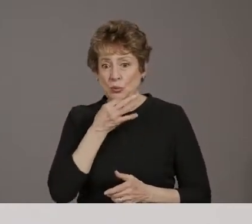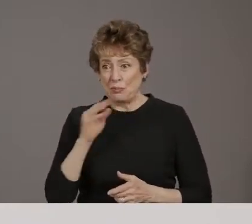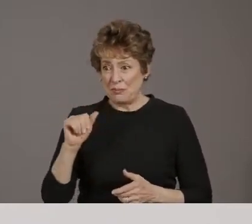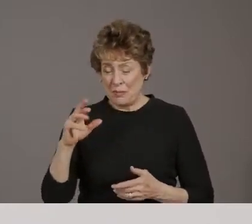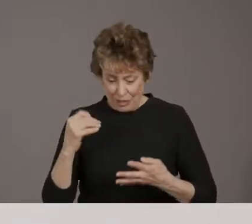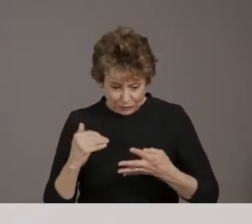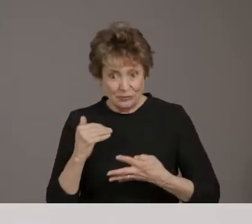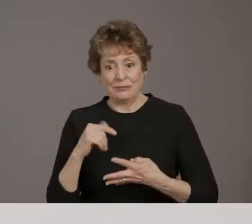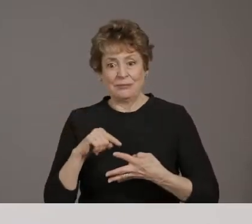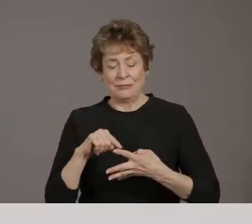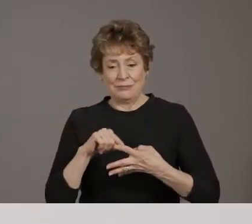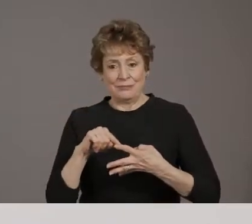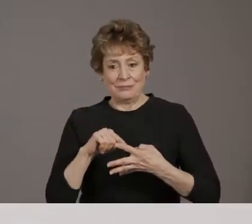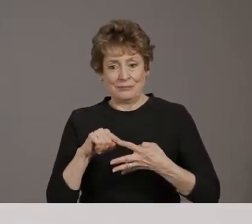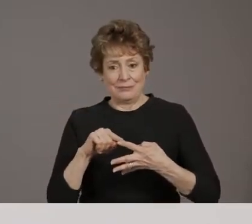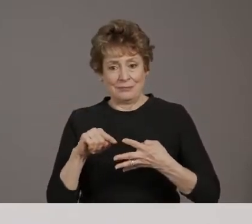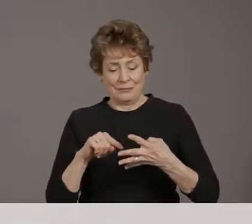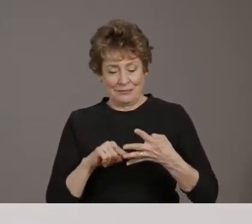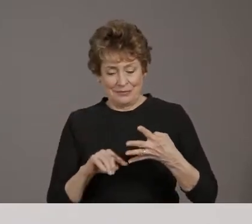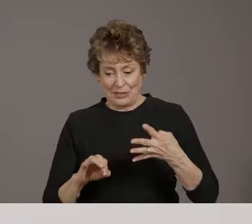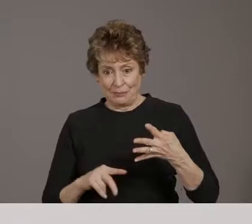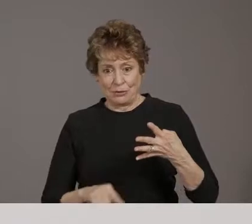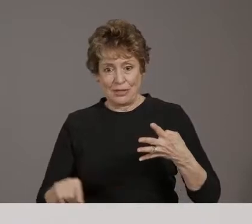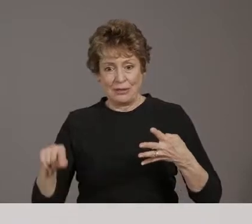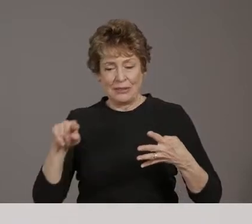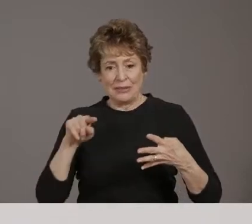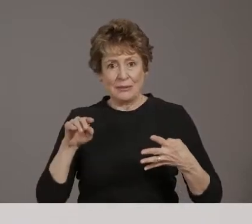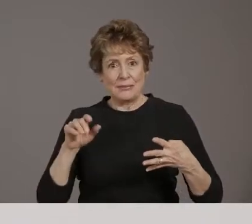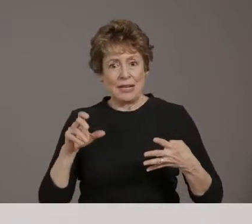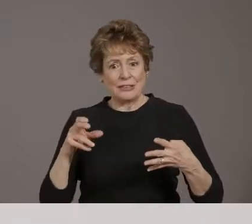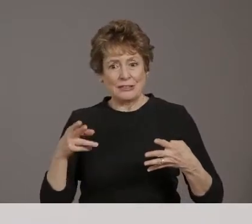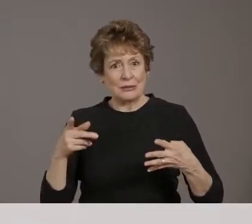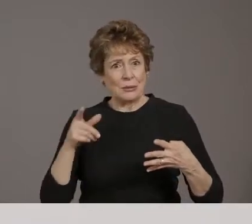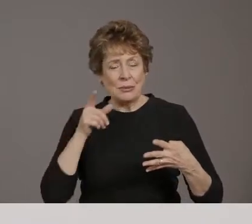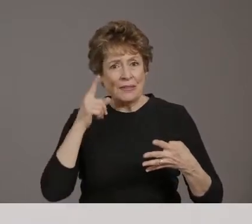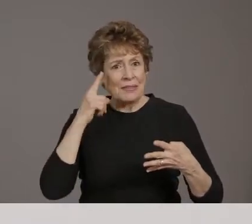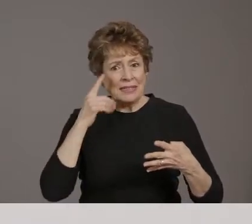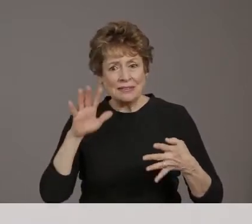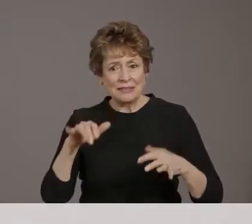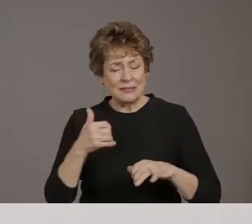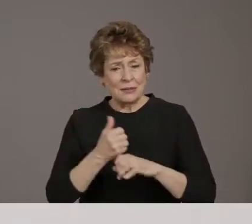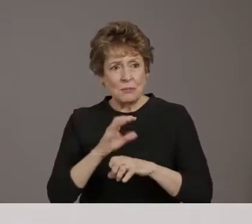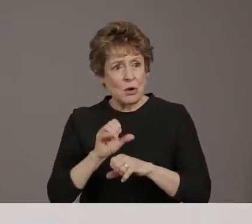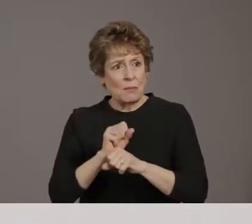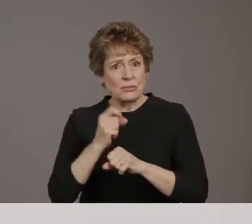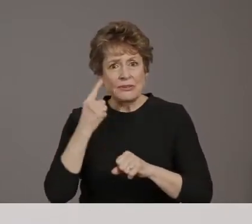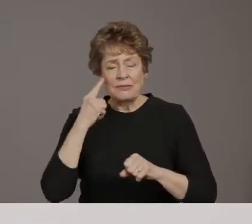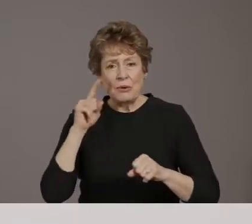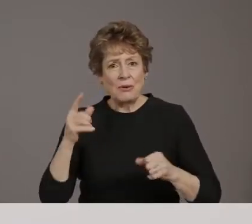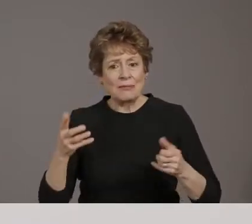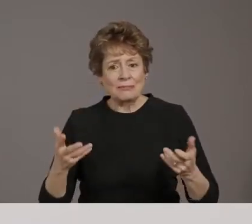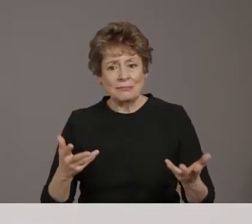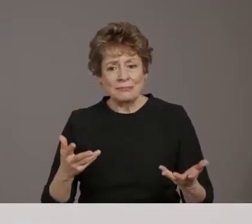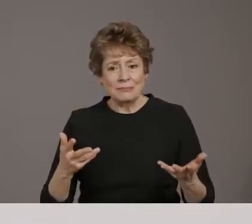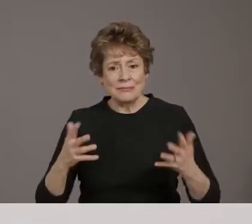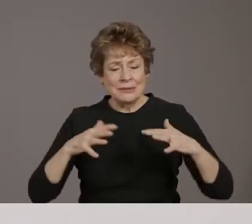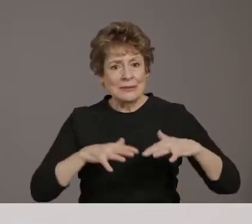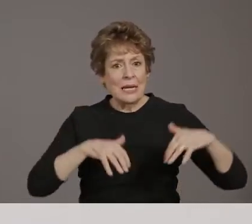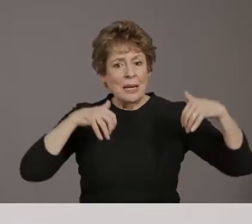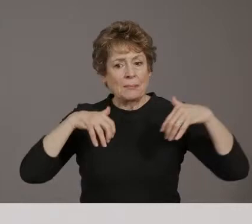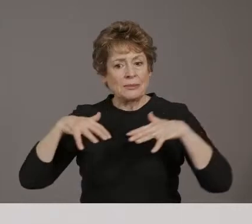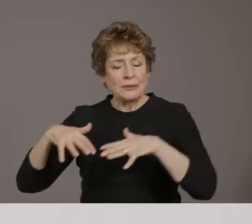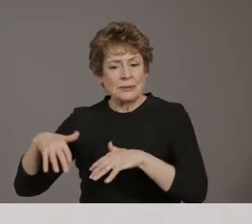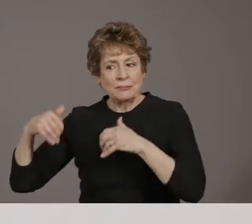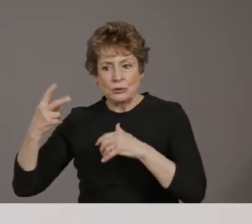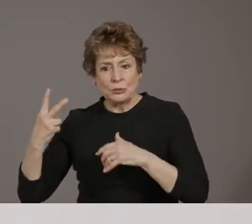don't believe you started booking appointments for State Farm for March, or Katie Municipal for March yet. So are those sites